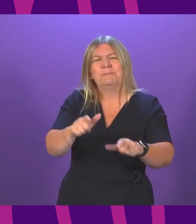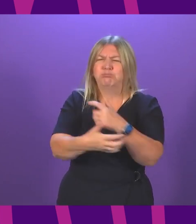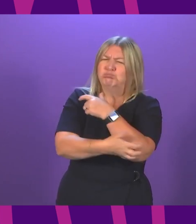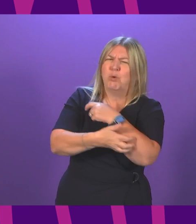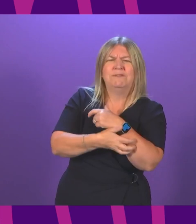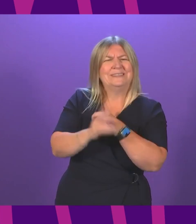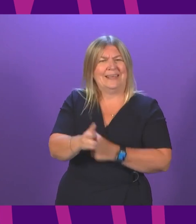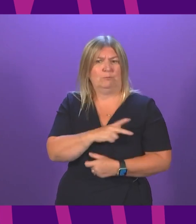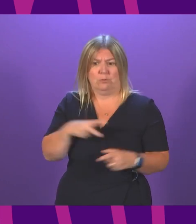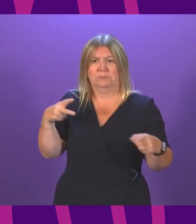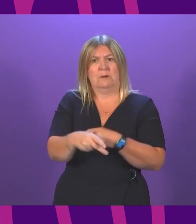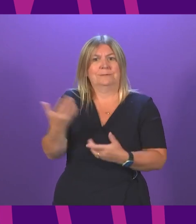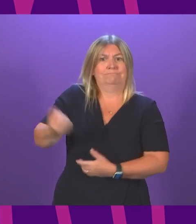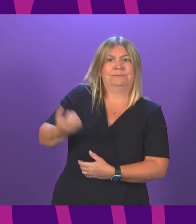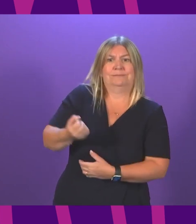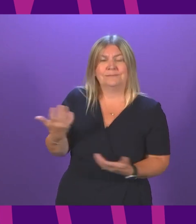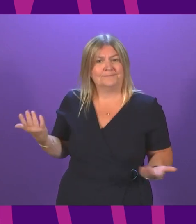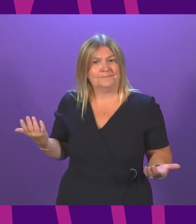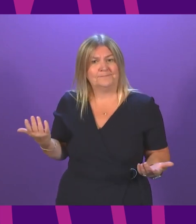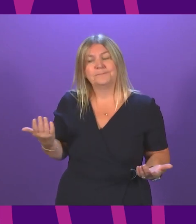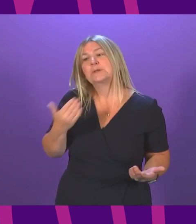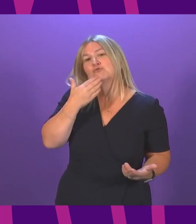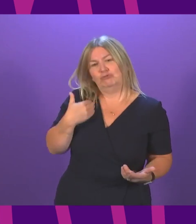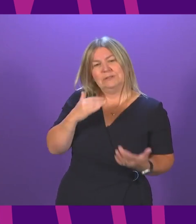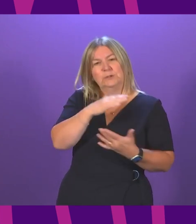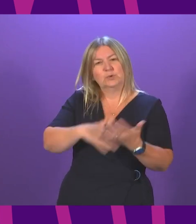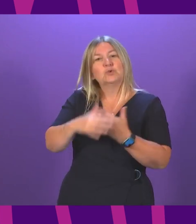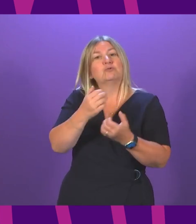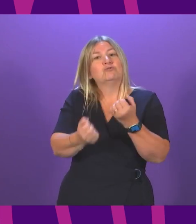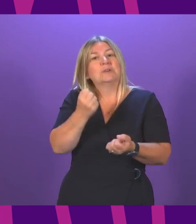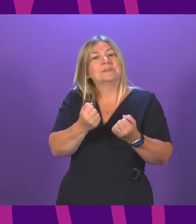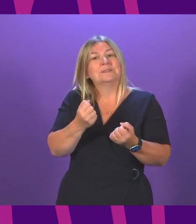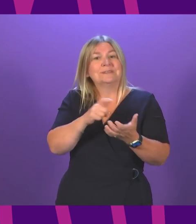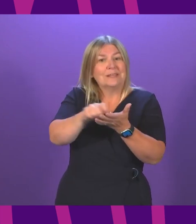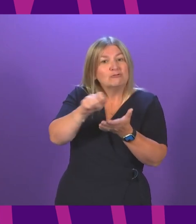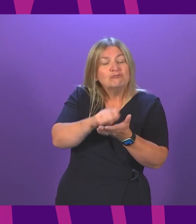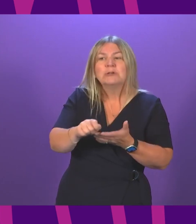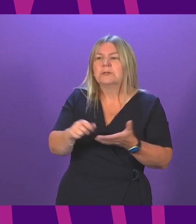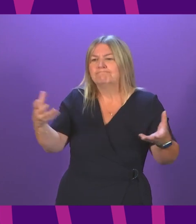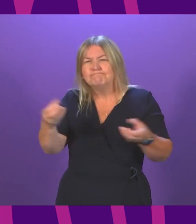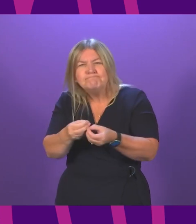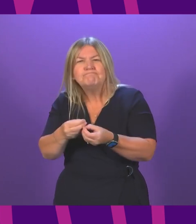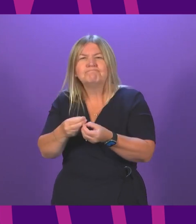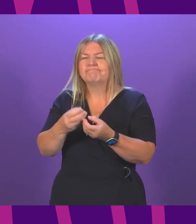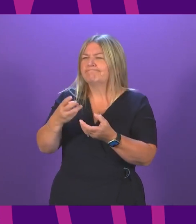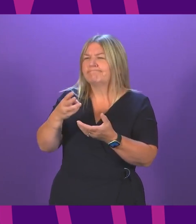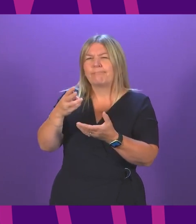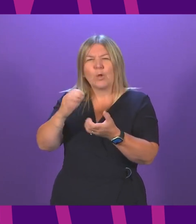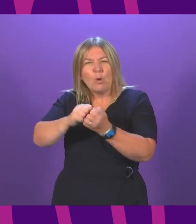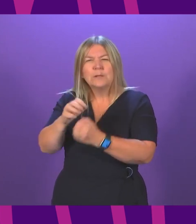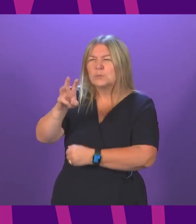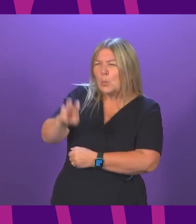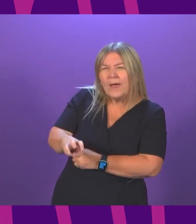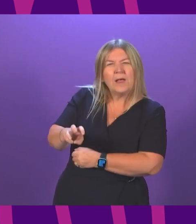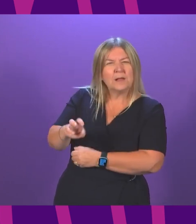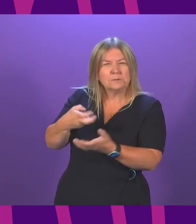£28 to universal credit. Most recently, the social justice secretary joined with colleagues in Wales and Northern Ireland to write to the UK government on this matter.